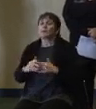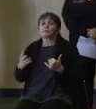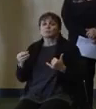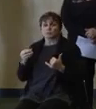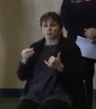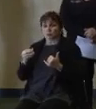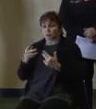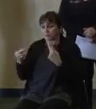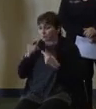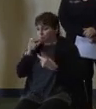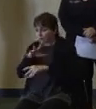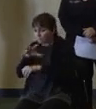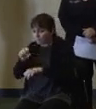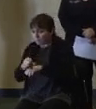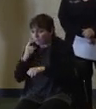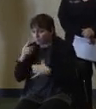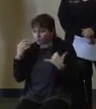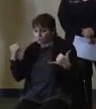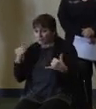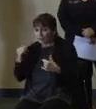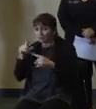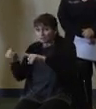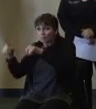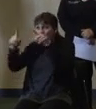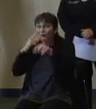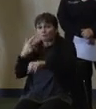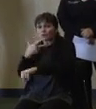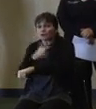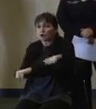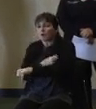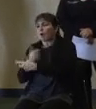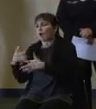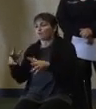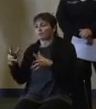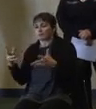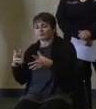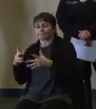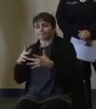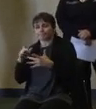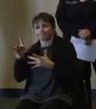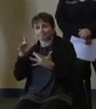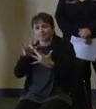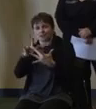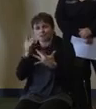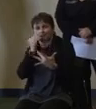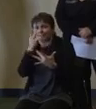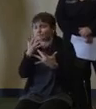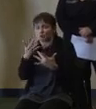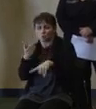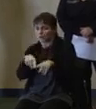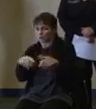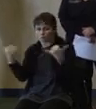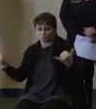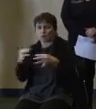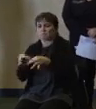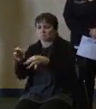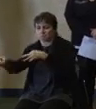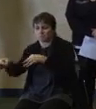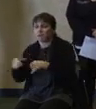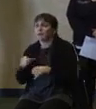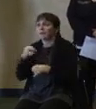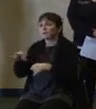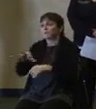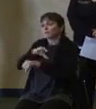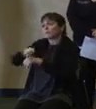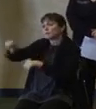those scheduled for vaccinations today at our mega sites have been contacted and rescheduled. If you schedule a vaccination and another site, please